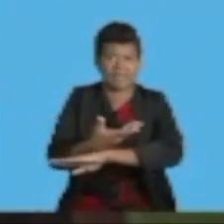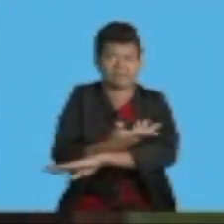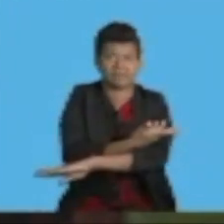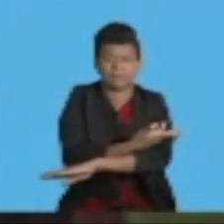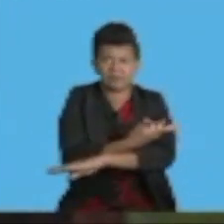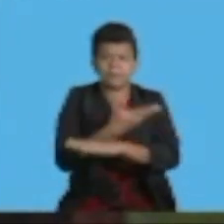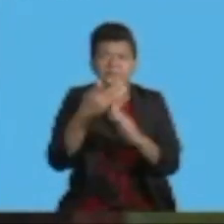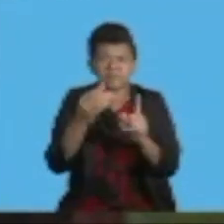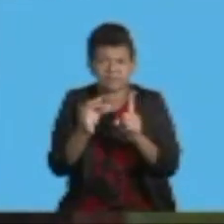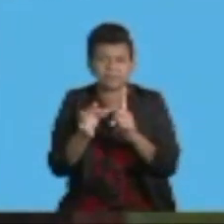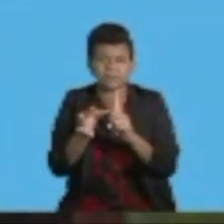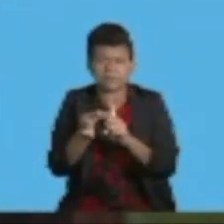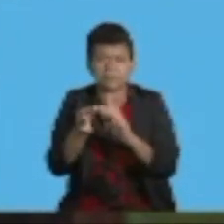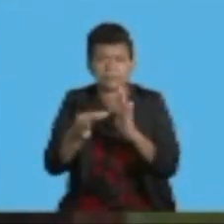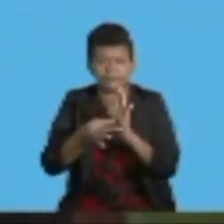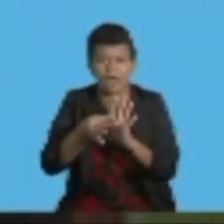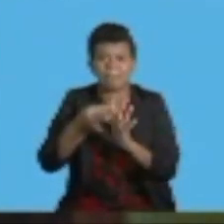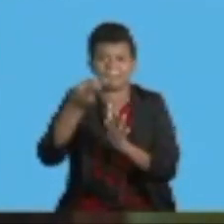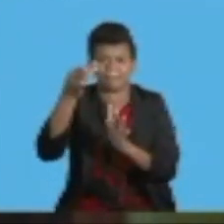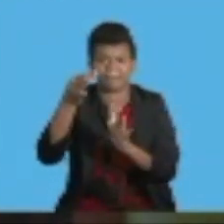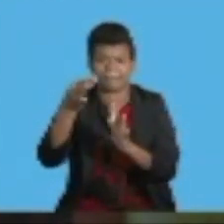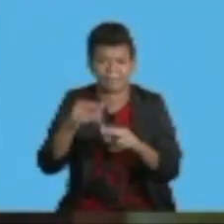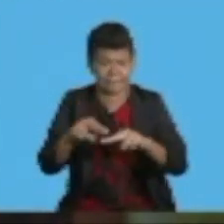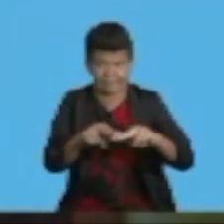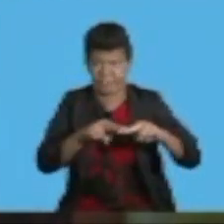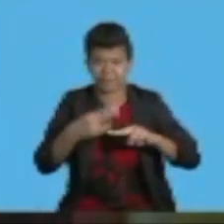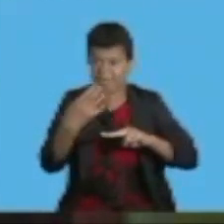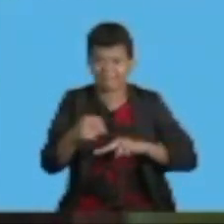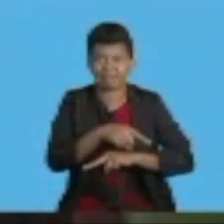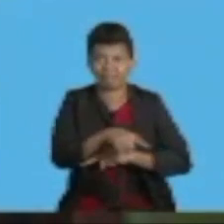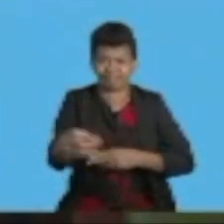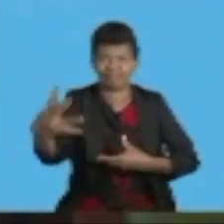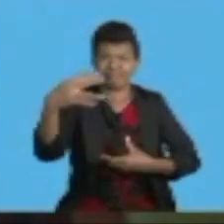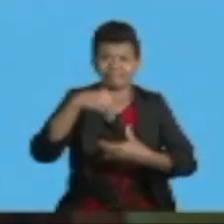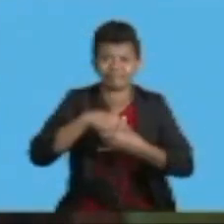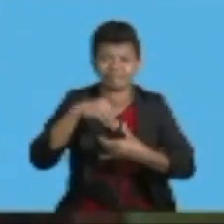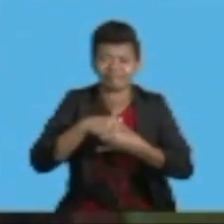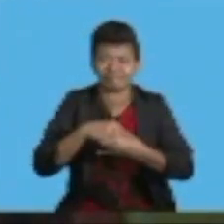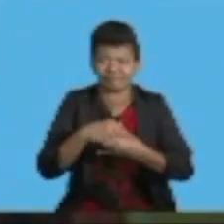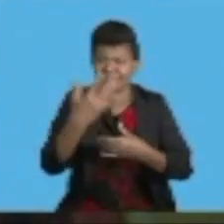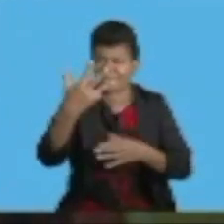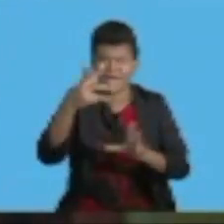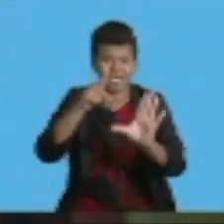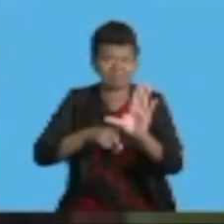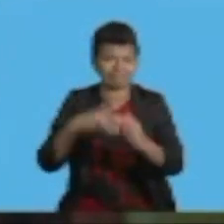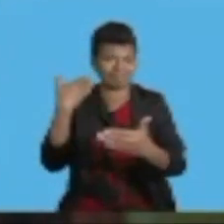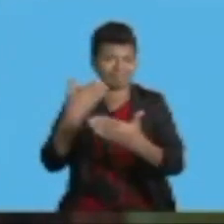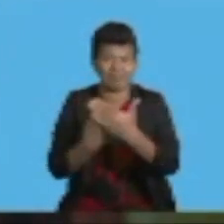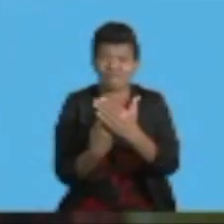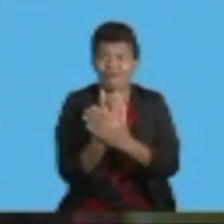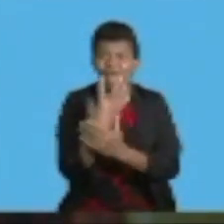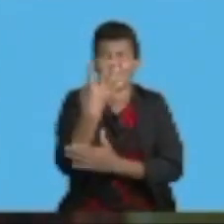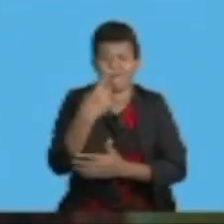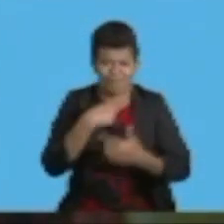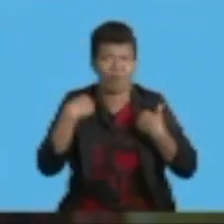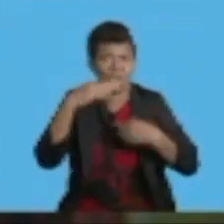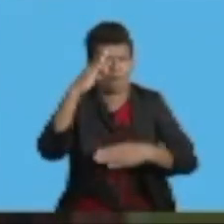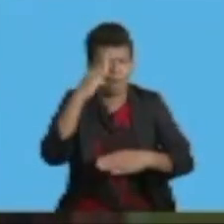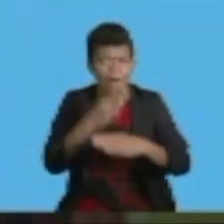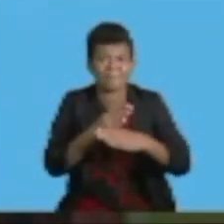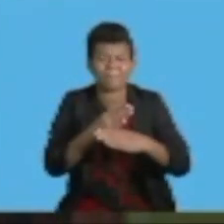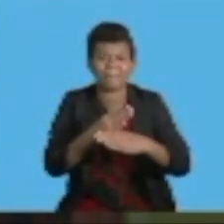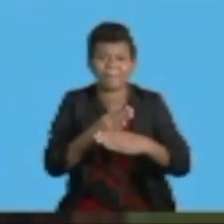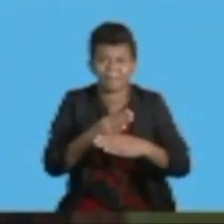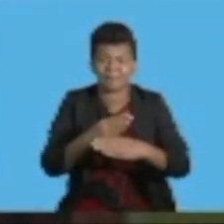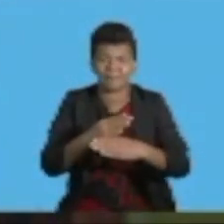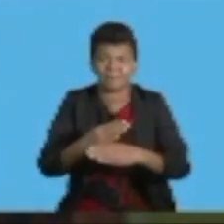Fiji has achieved nine consecutive years of growth, and we hope that if there is no cyclone, we